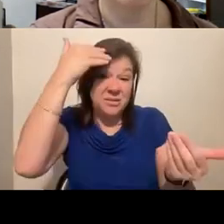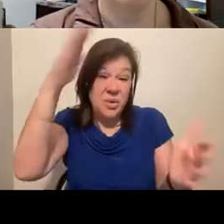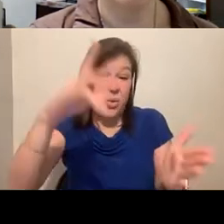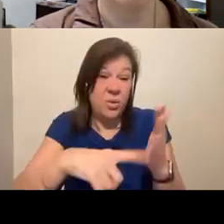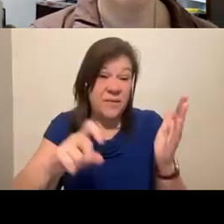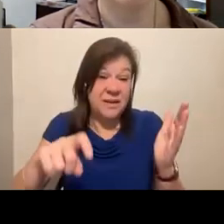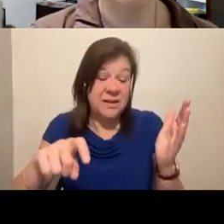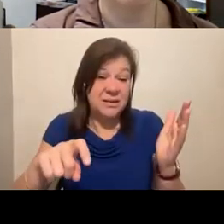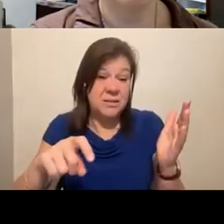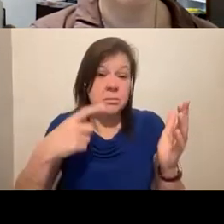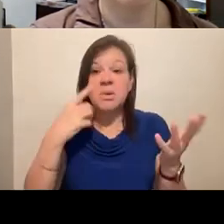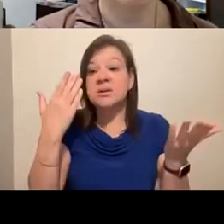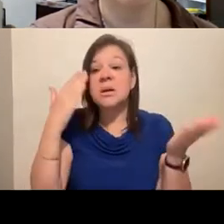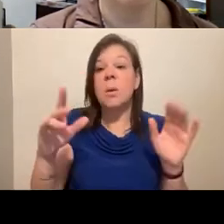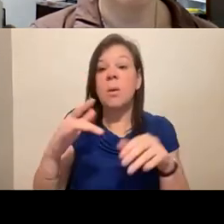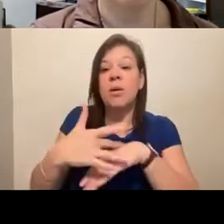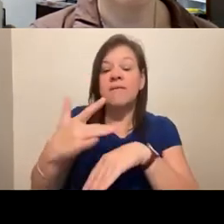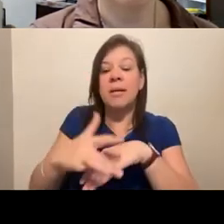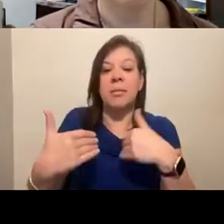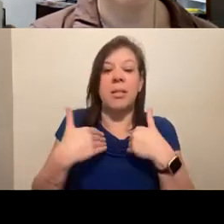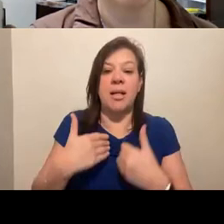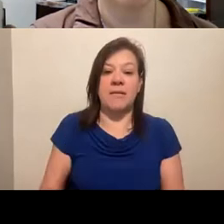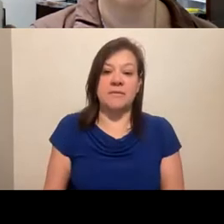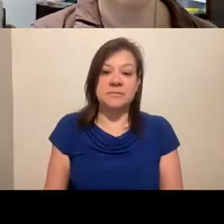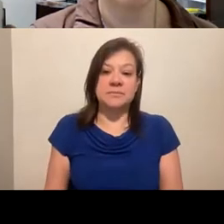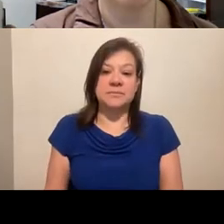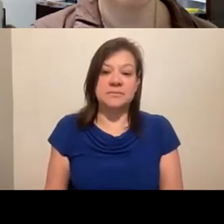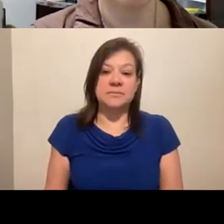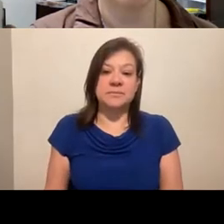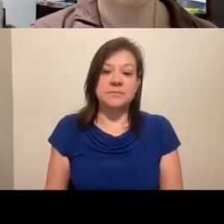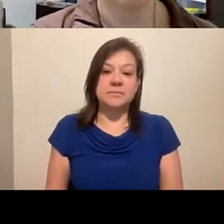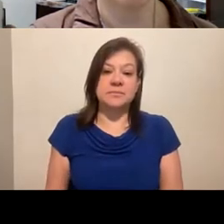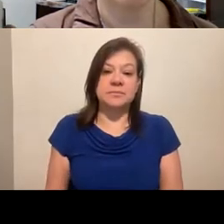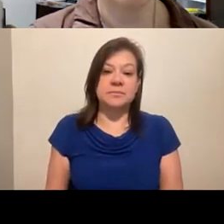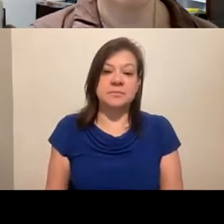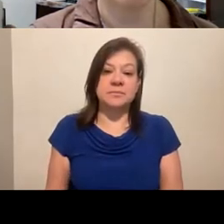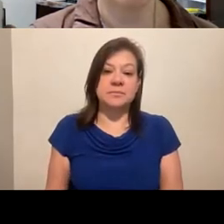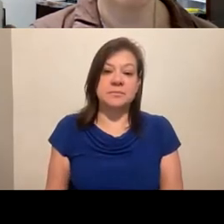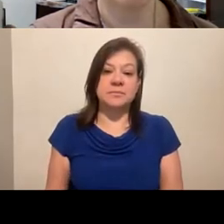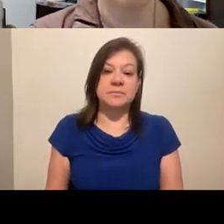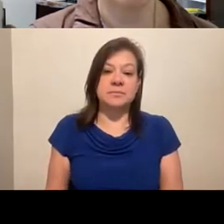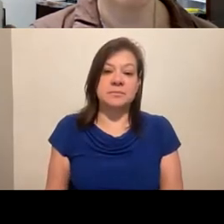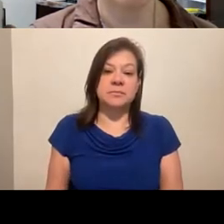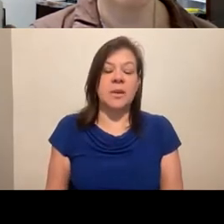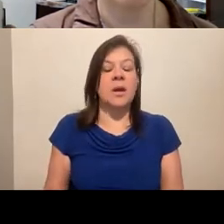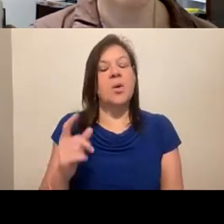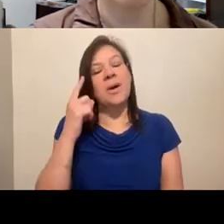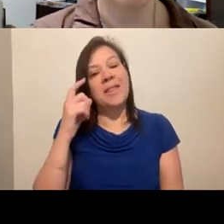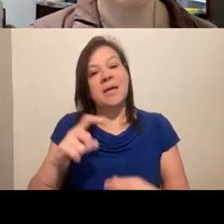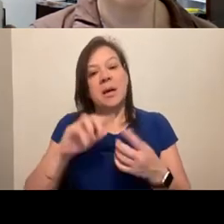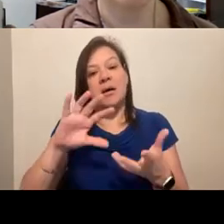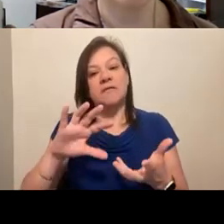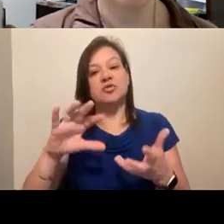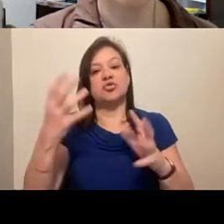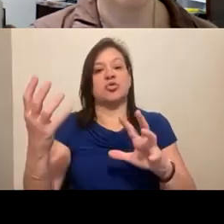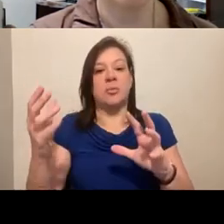they don't know what's available. And so when I think of like the disruptor model, I think that, you